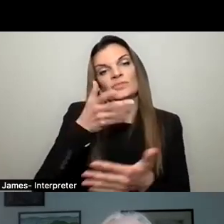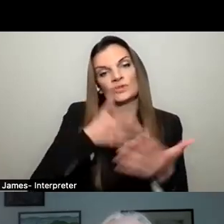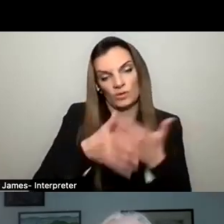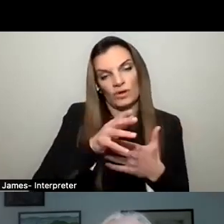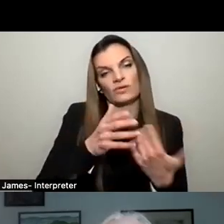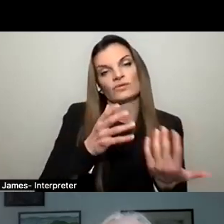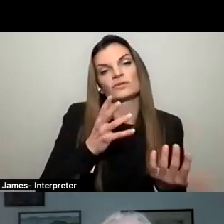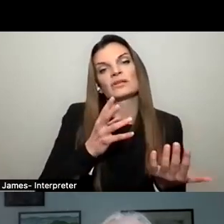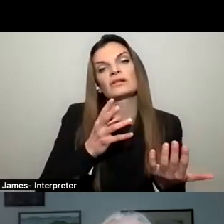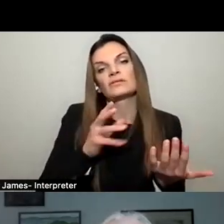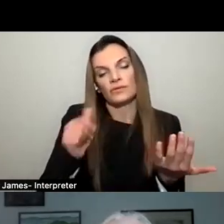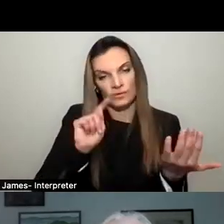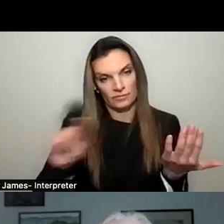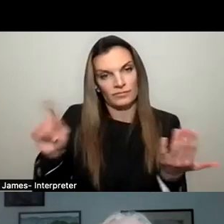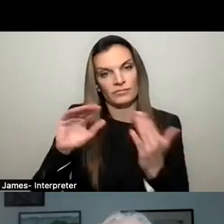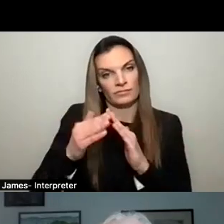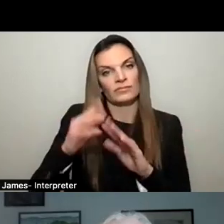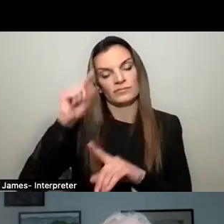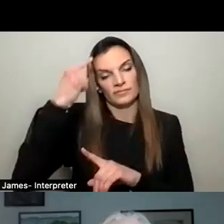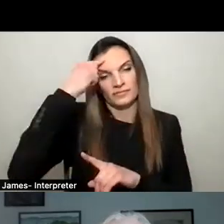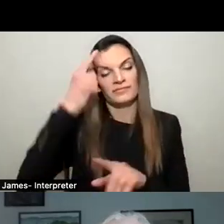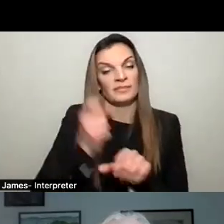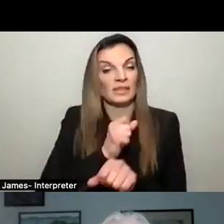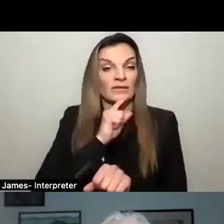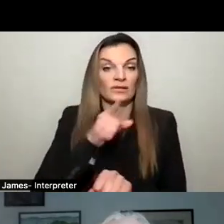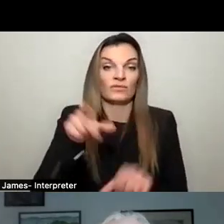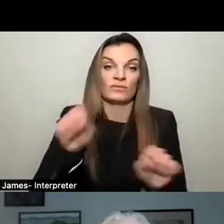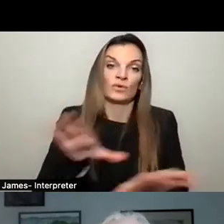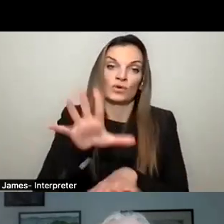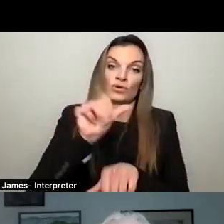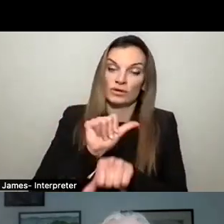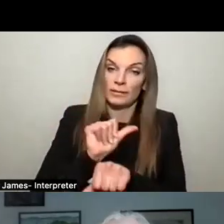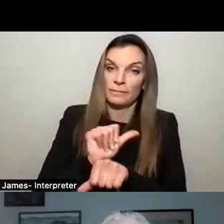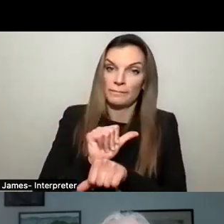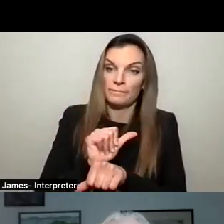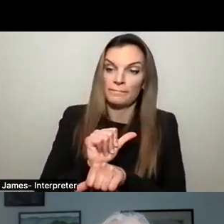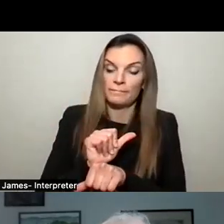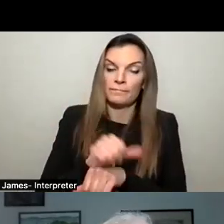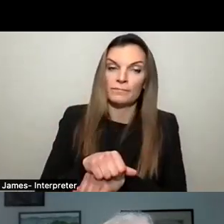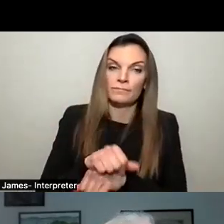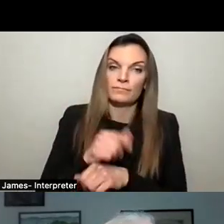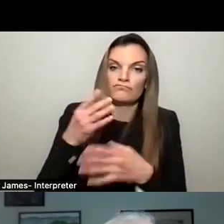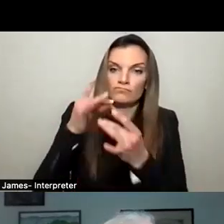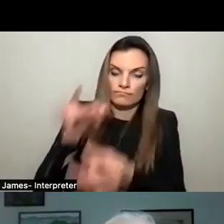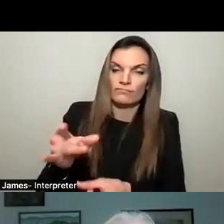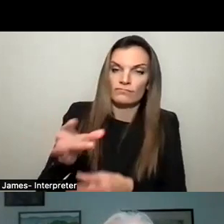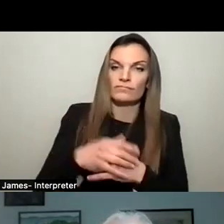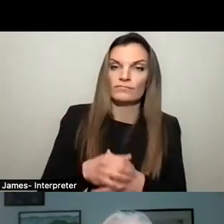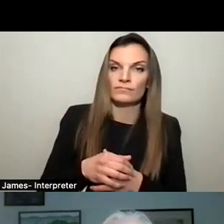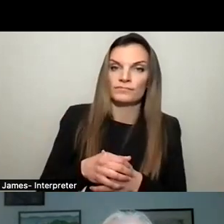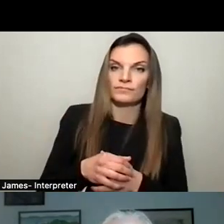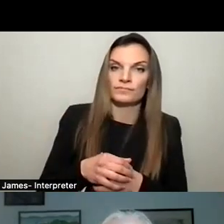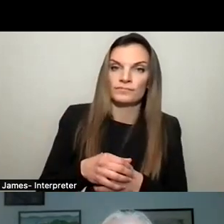parts of our, uh, community, uh, government to make sure they can do their job easily. Then we need to also make sure that we